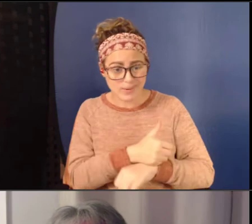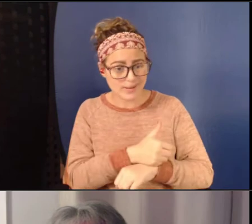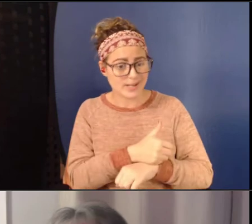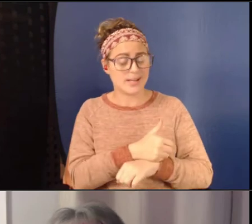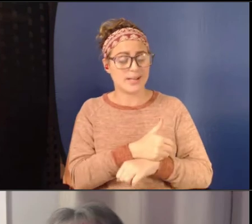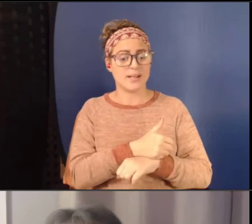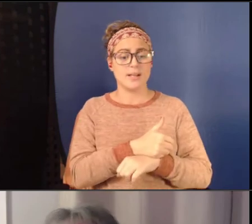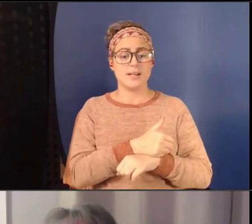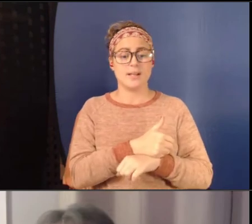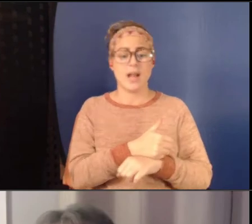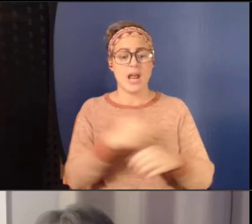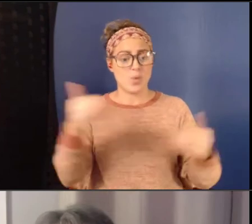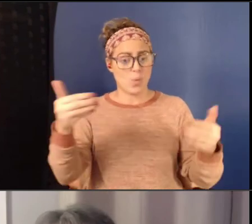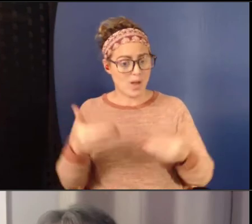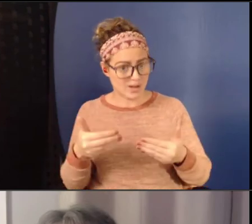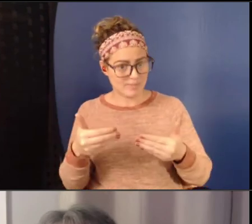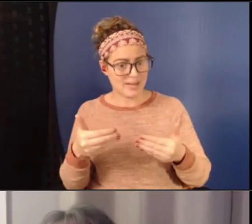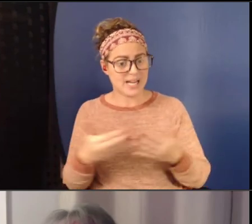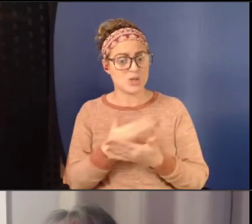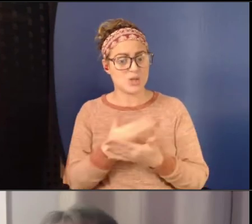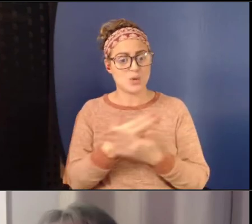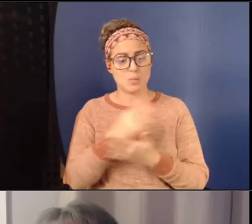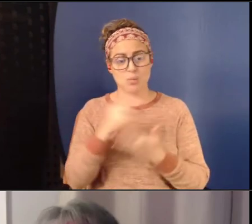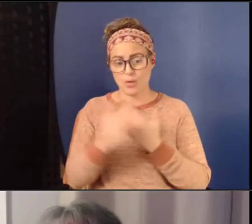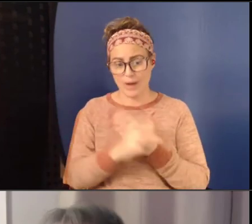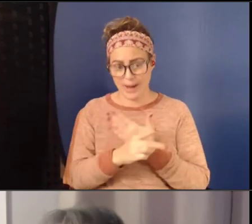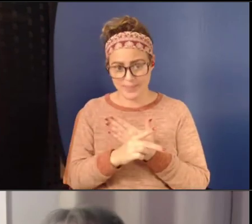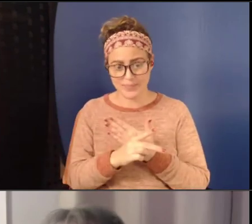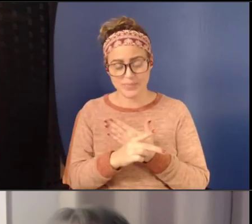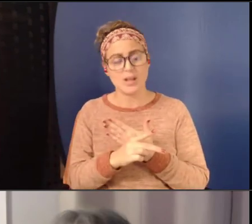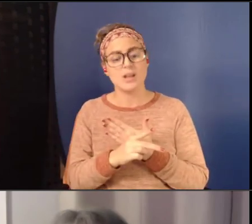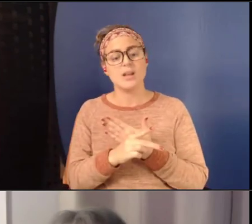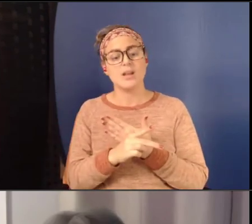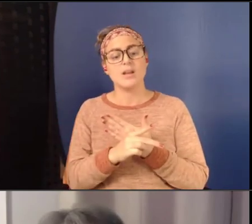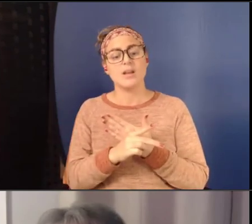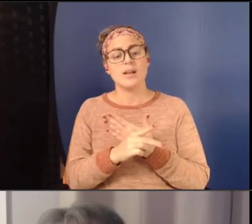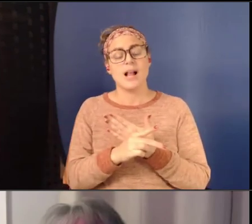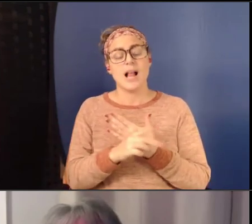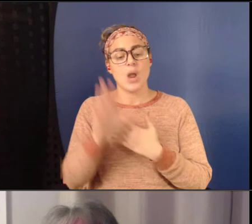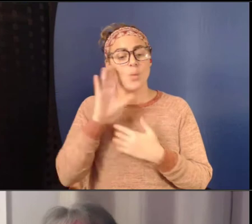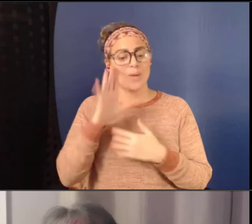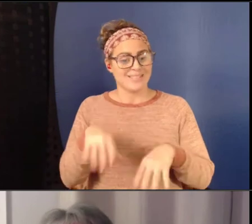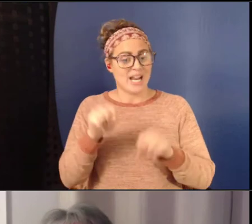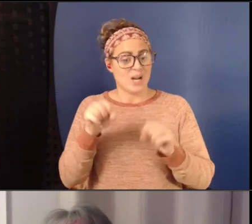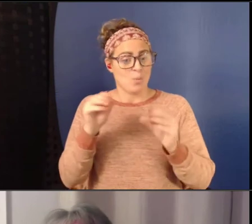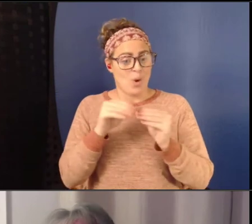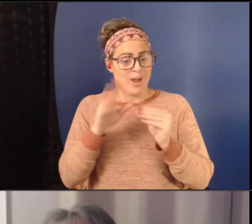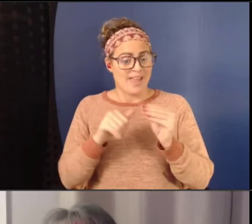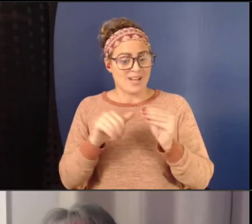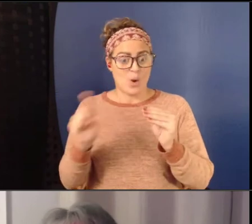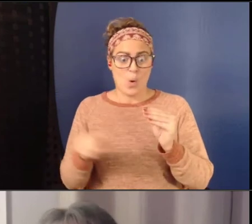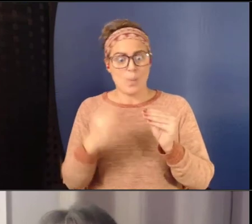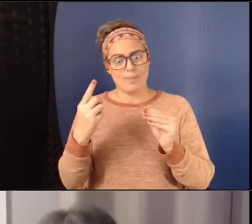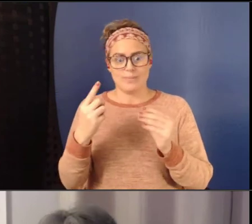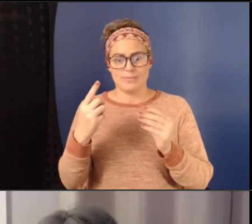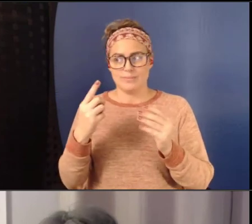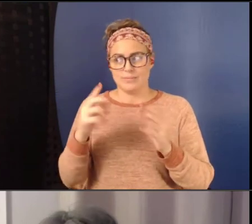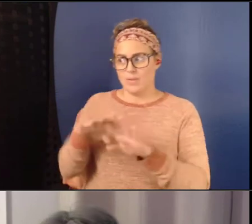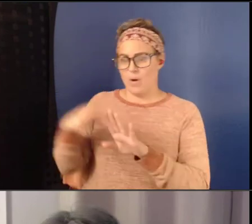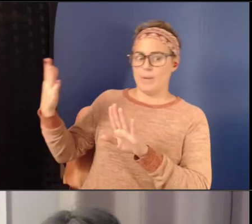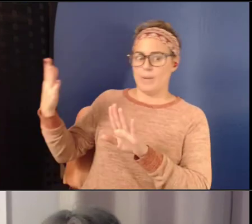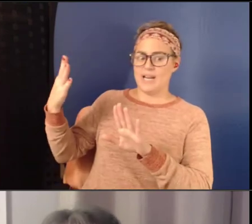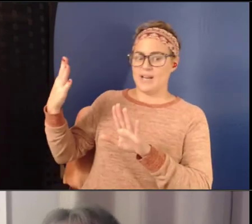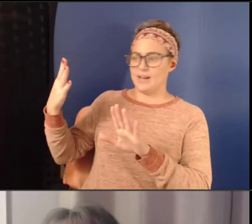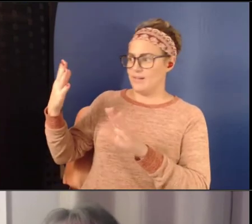you know, in, in welcoming in a new program. But it's going to take more than just opening the door. There's going to be a role for,